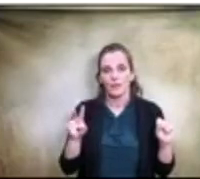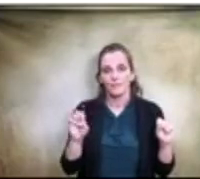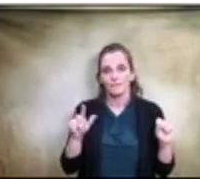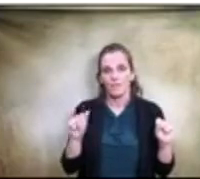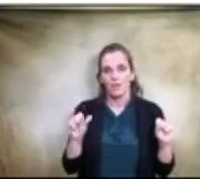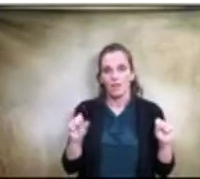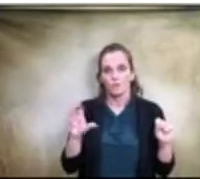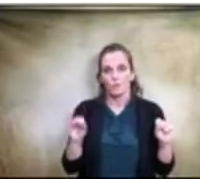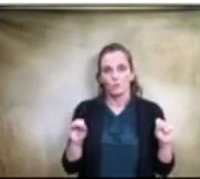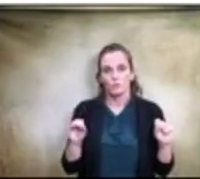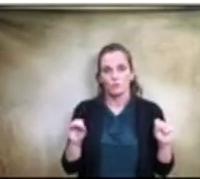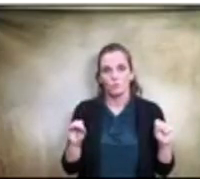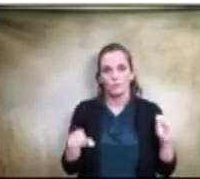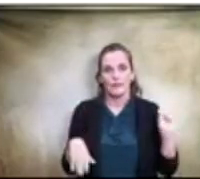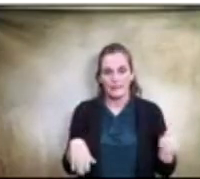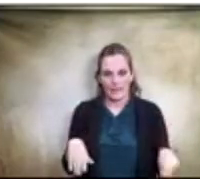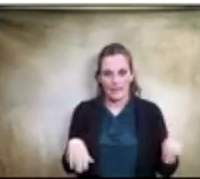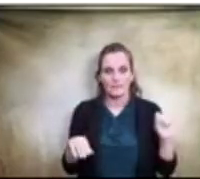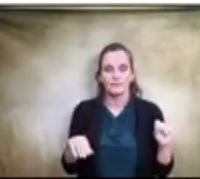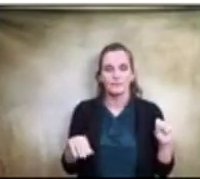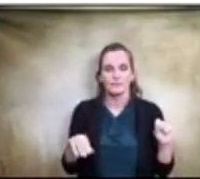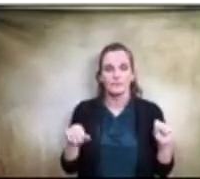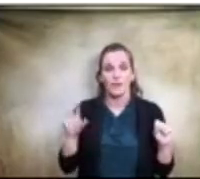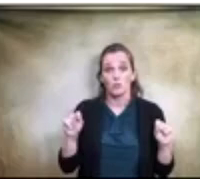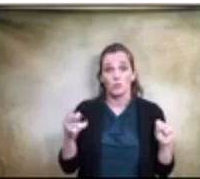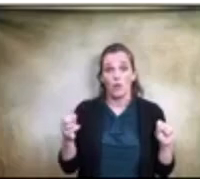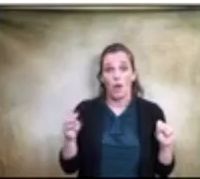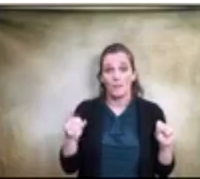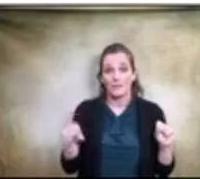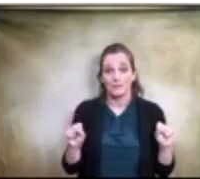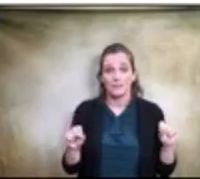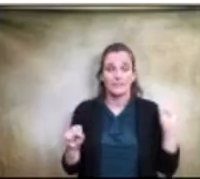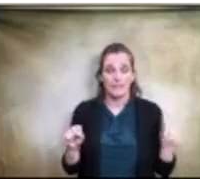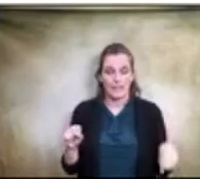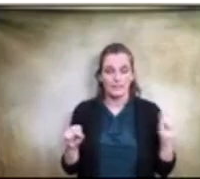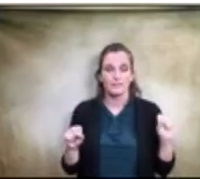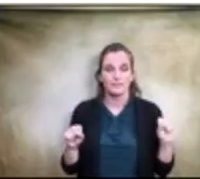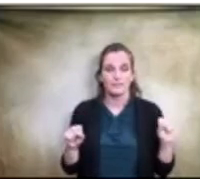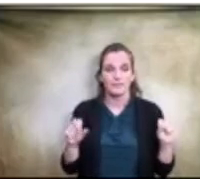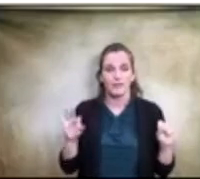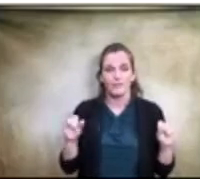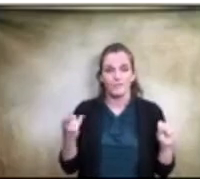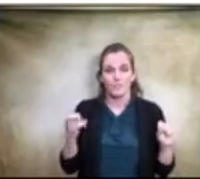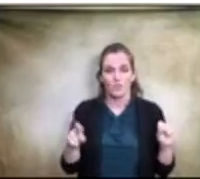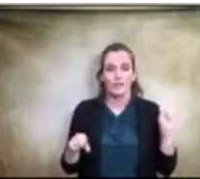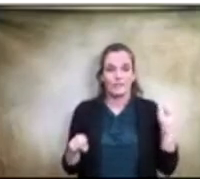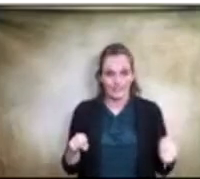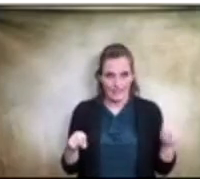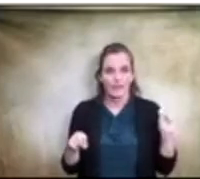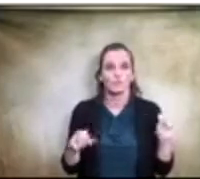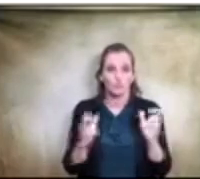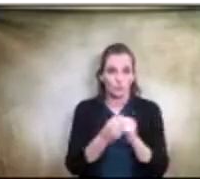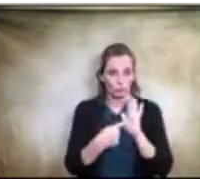yes miss thomas yes yes mr fisher yes let us show that it passes 60.